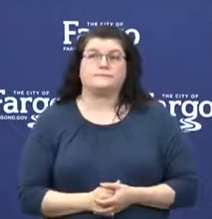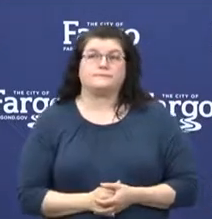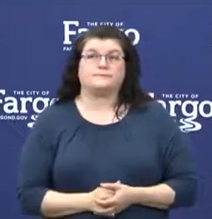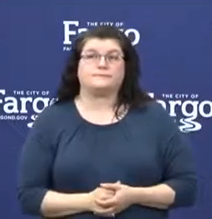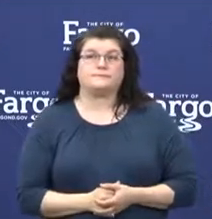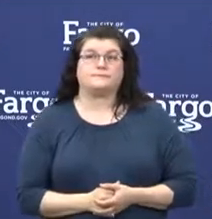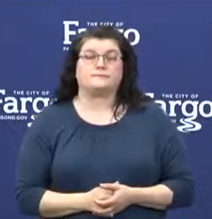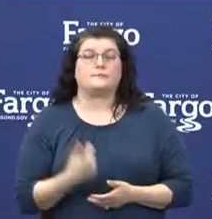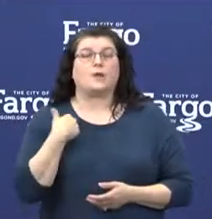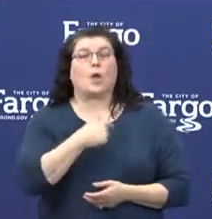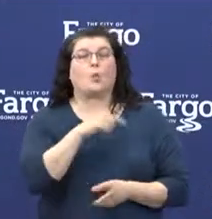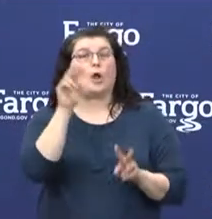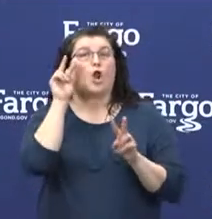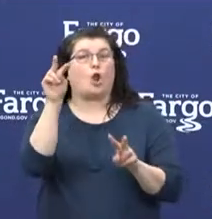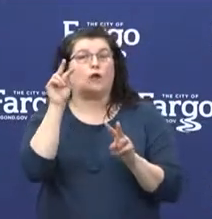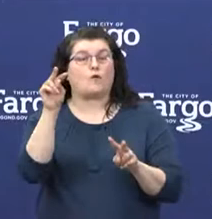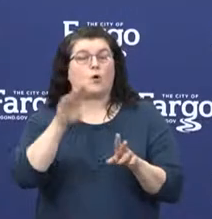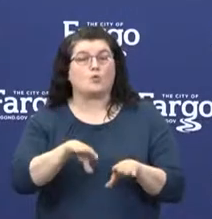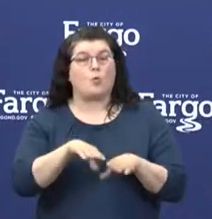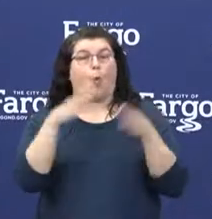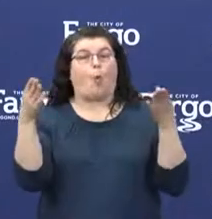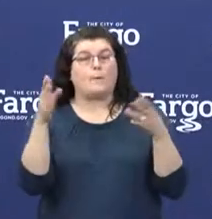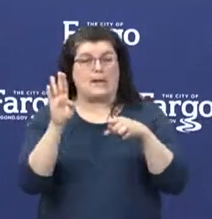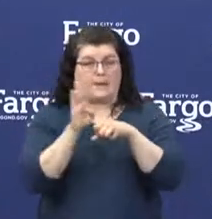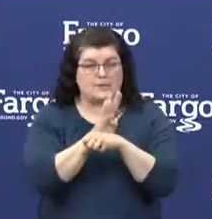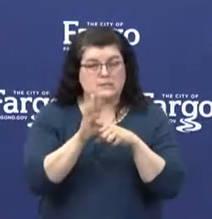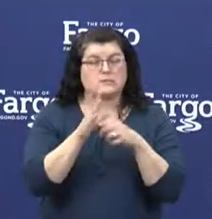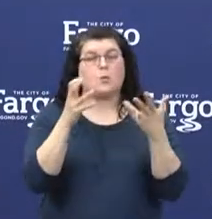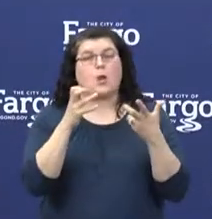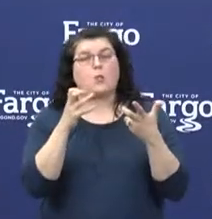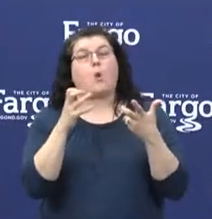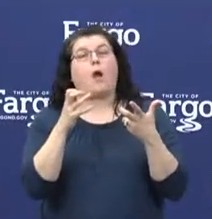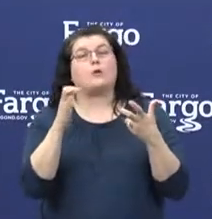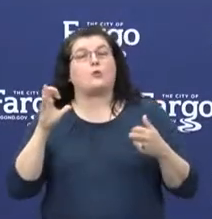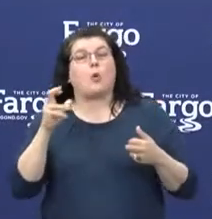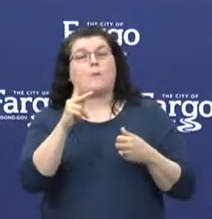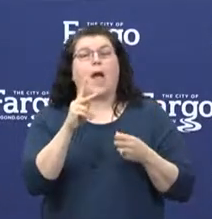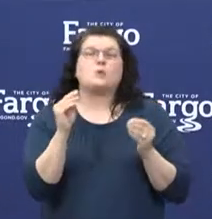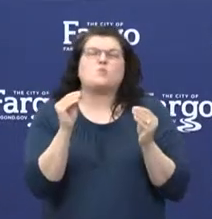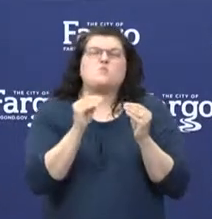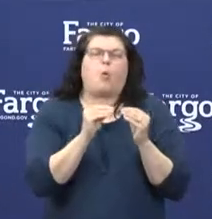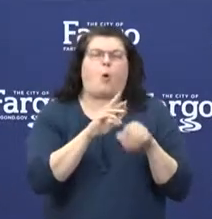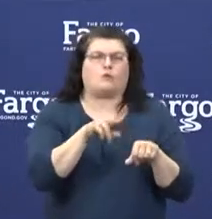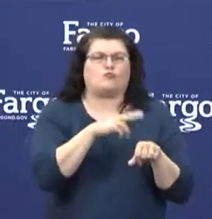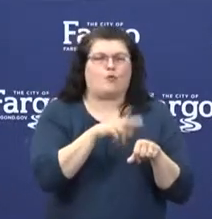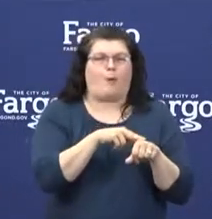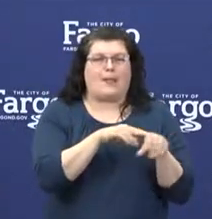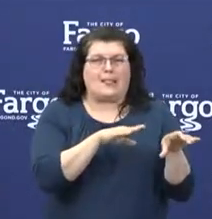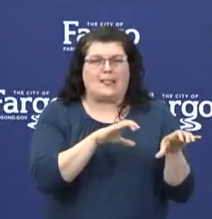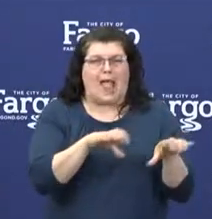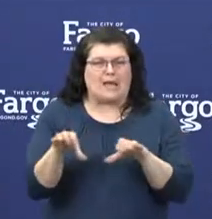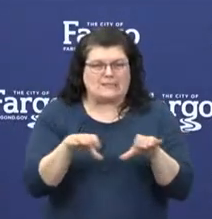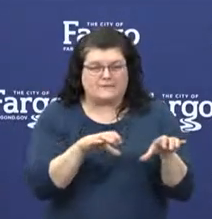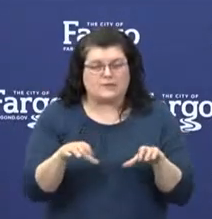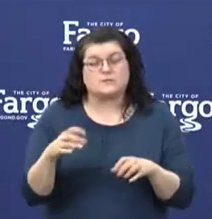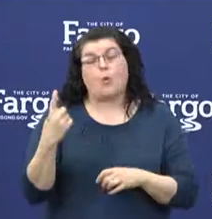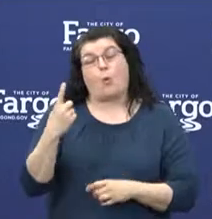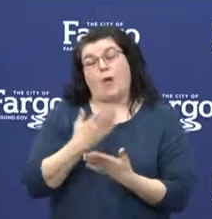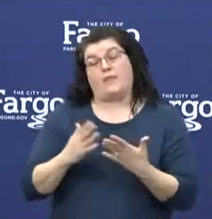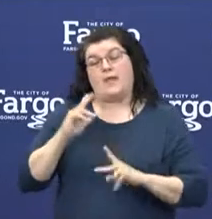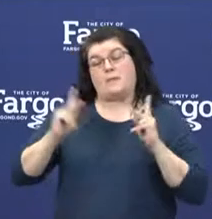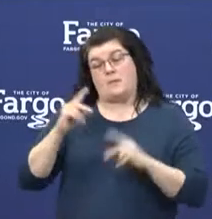As we look forward to the opening of our businesses and resume more normal activities, I know one thing that's on top of everyone's mind